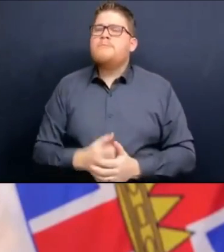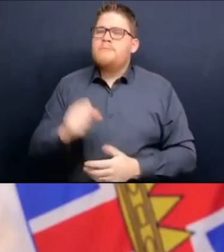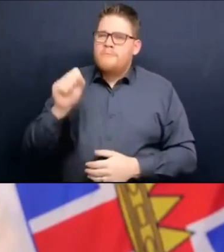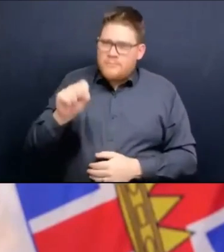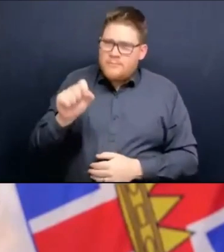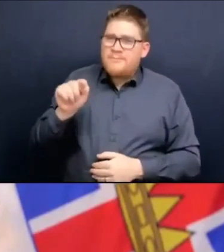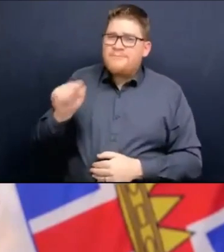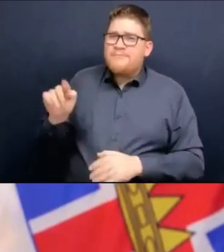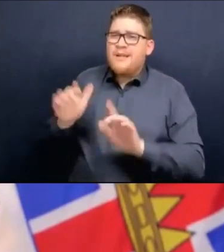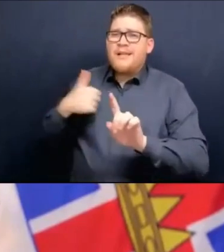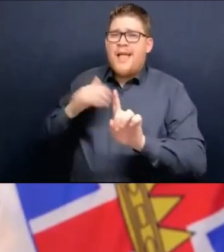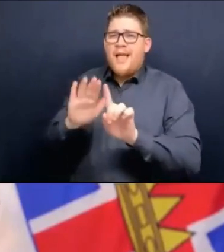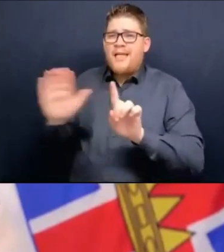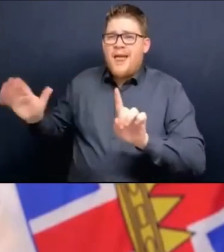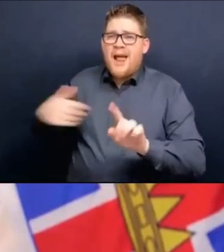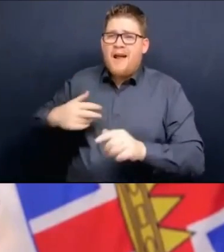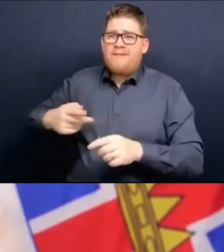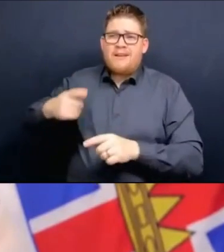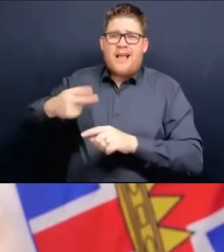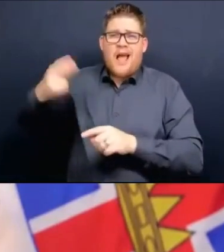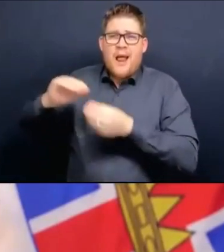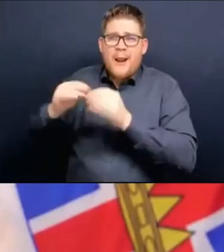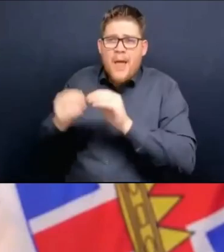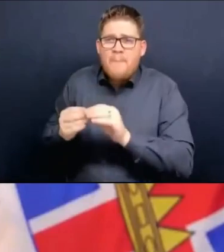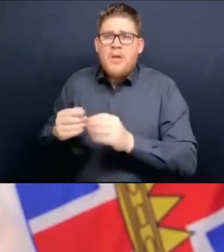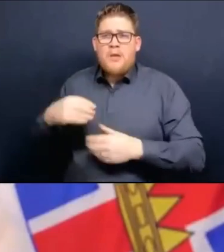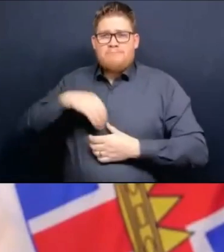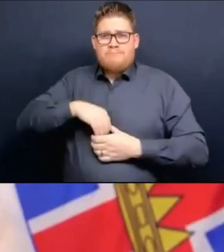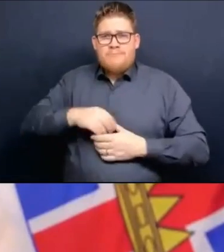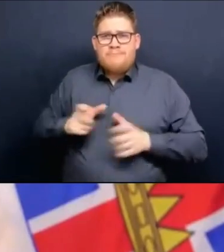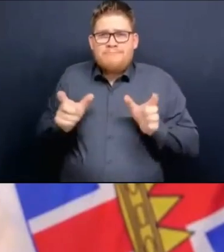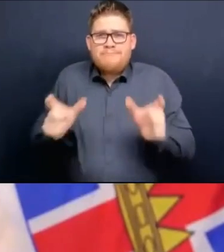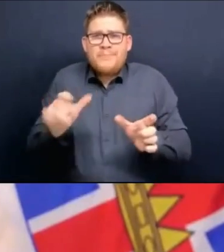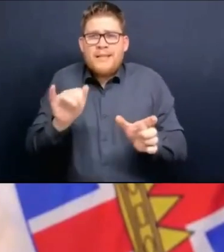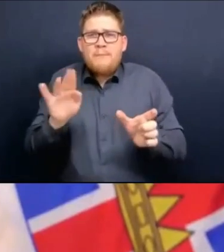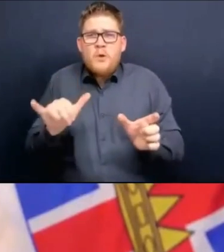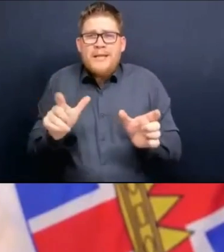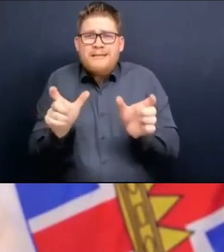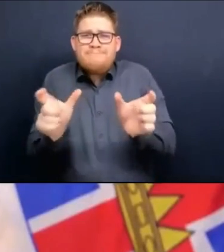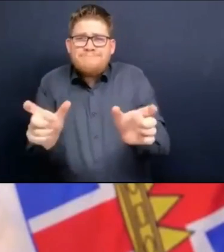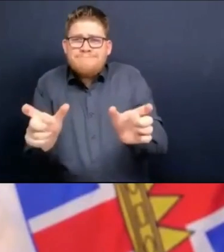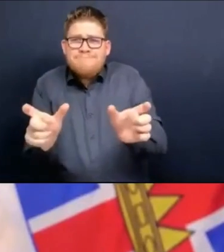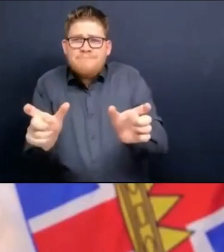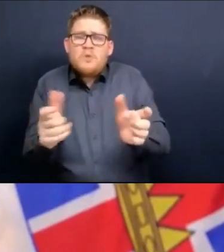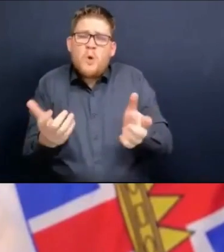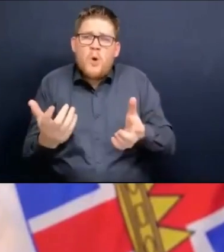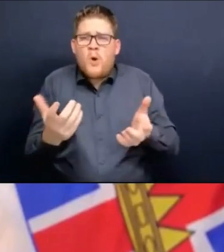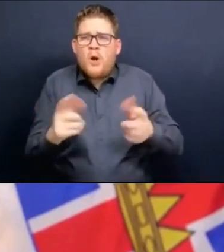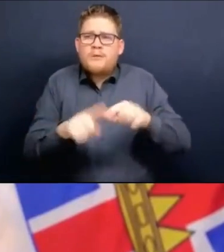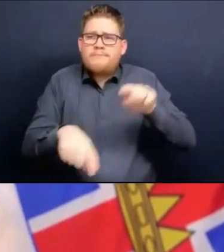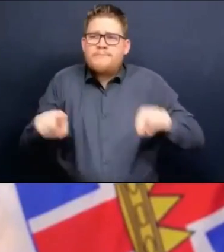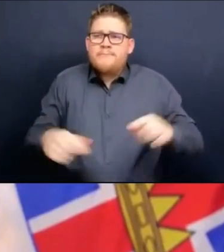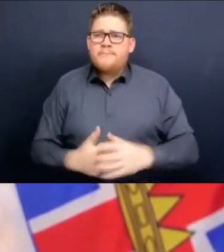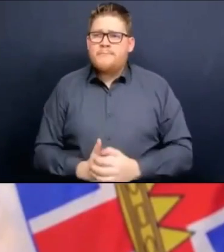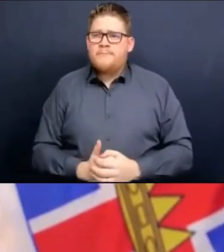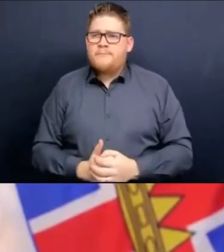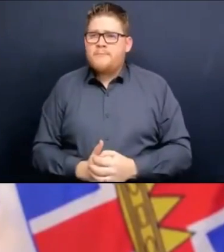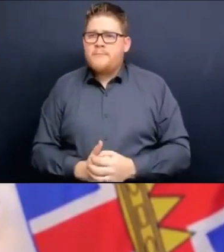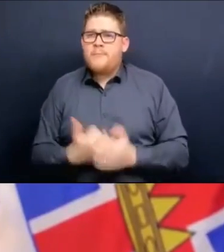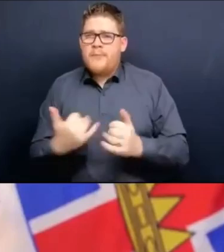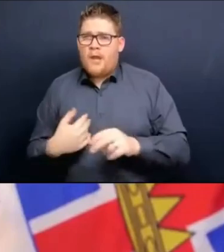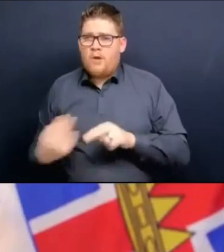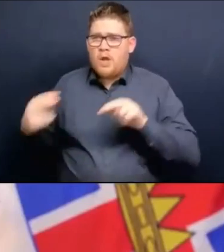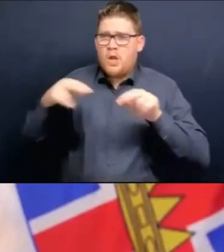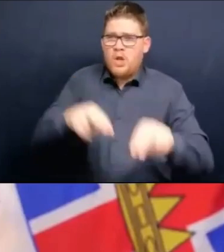is how do we best protect those people who are most at risk. whether it's seniors in long-term care, and adding it into the measures that we